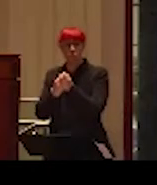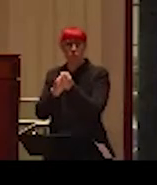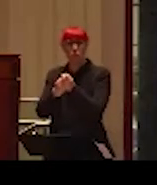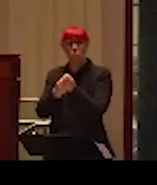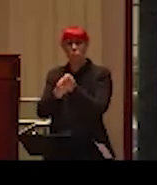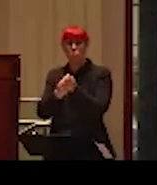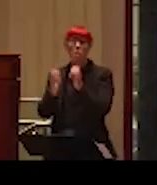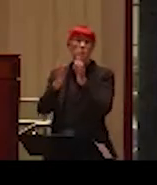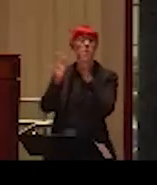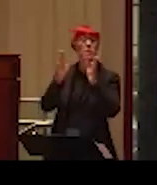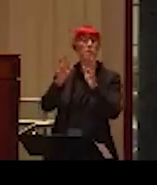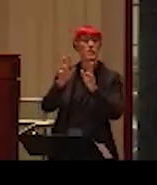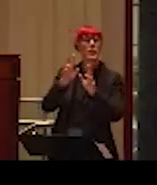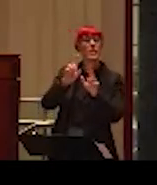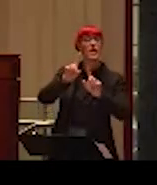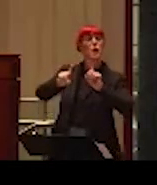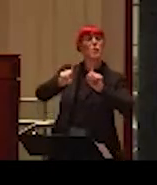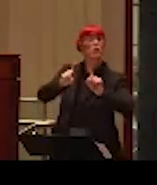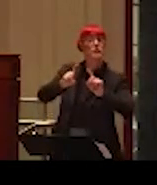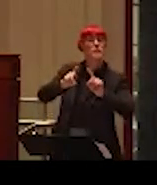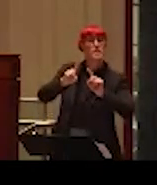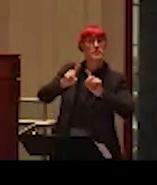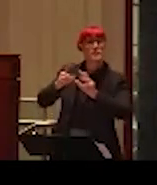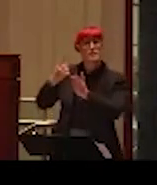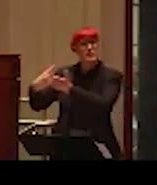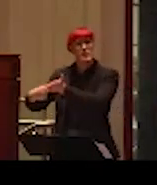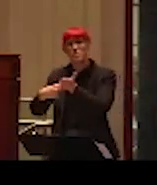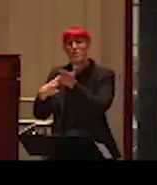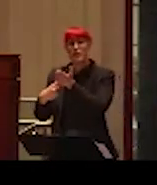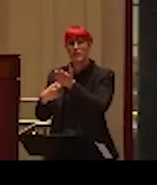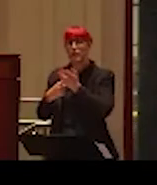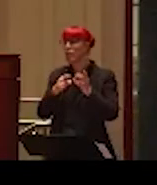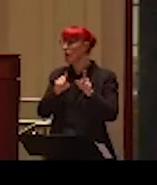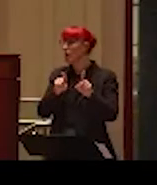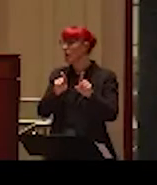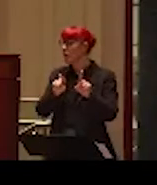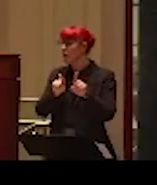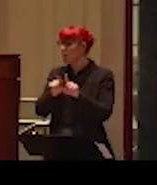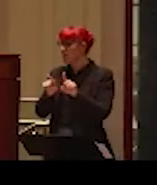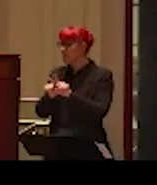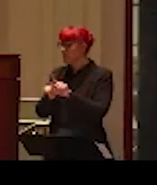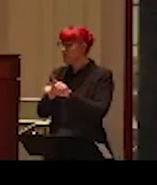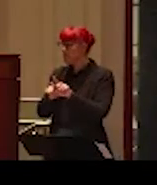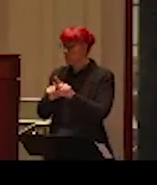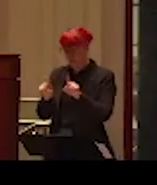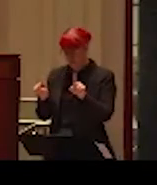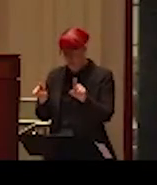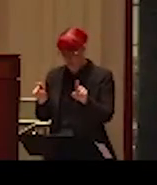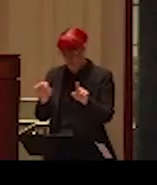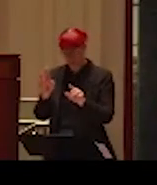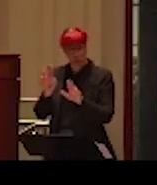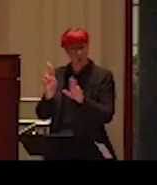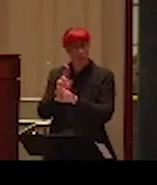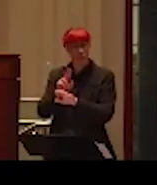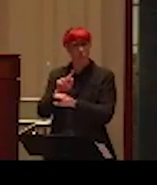and debate, challenge complacency, contribute to a paradigm shift using Thomas Kuhn's concept,